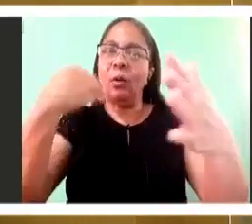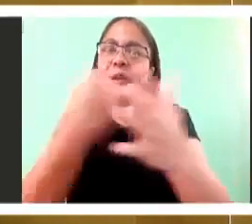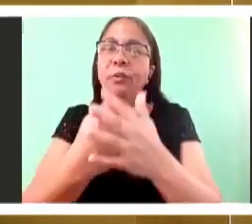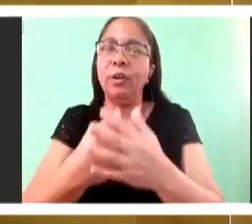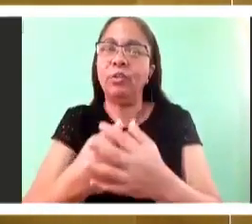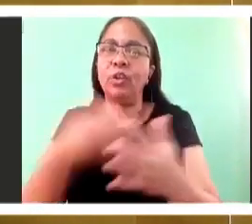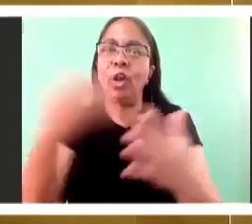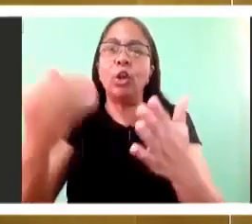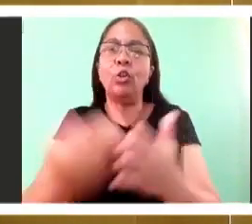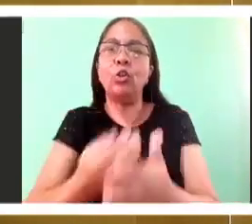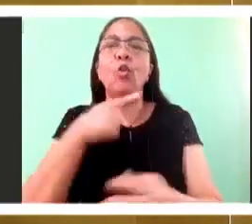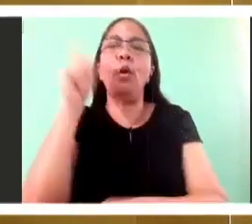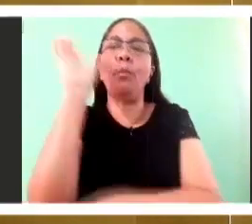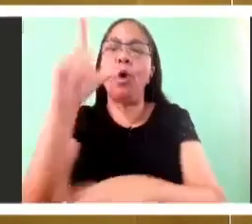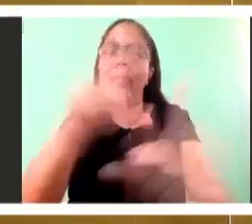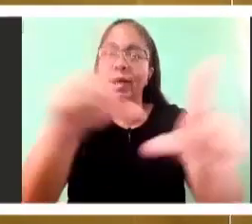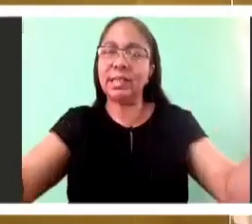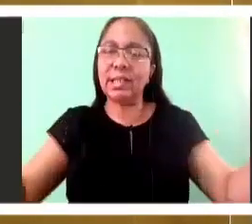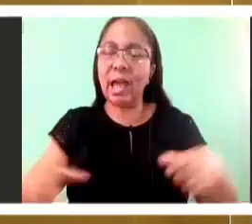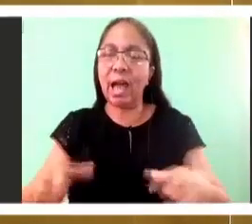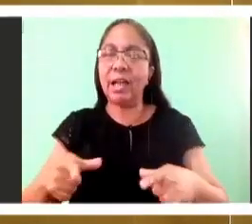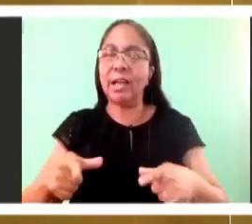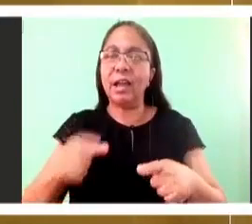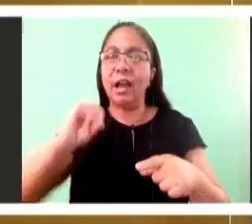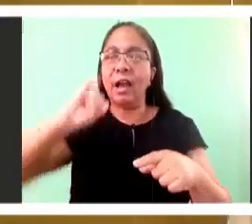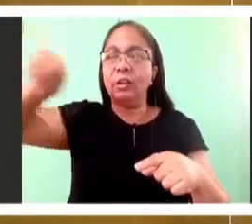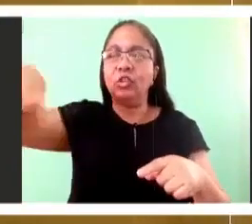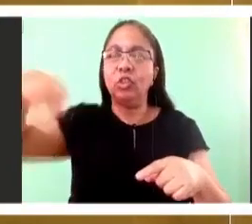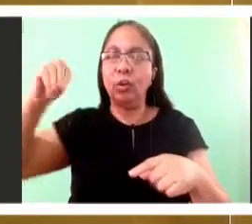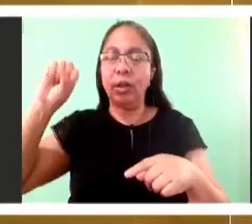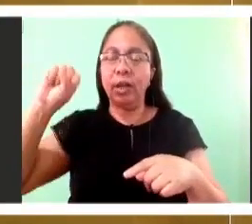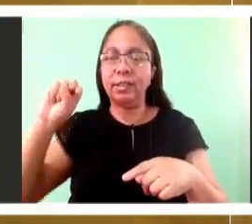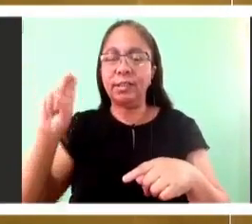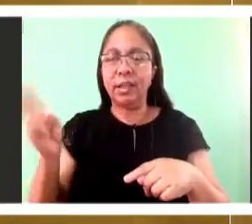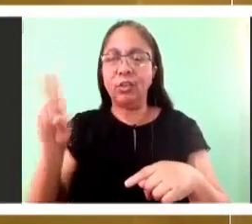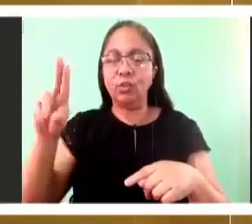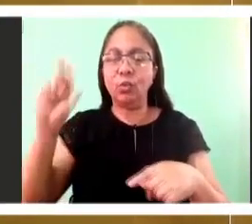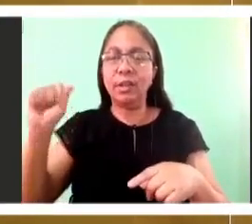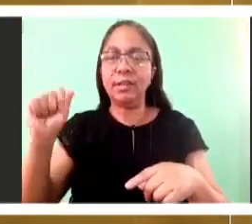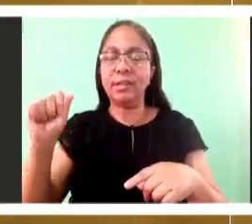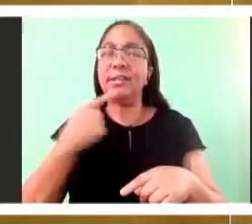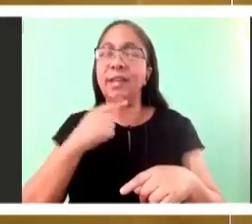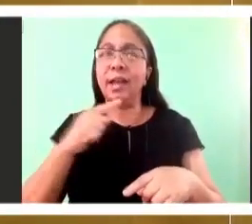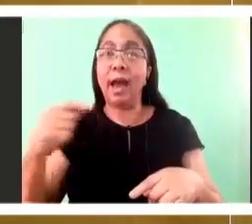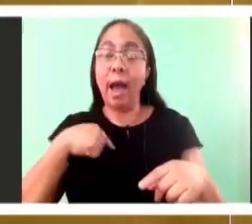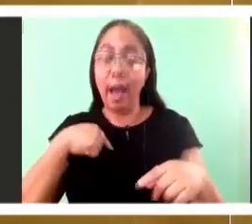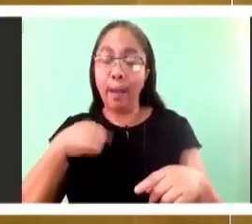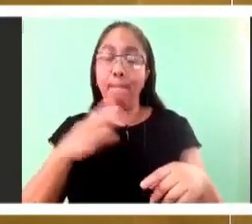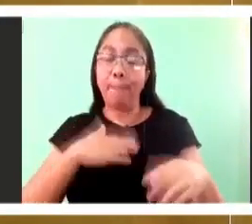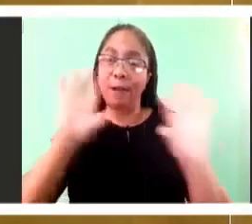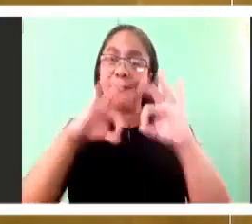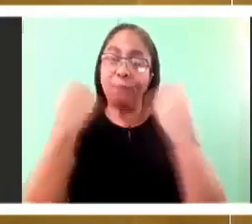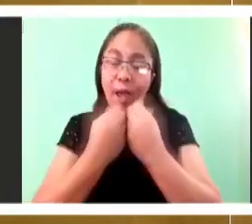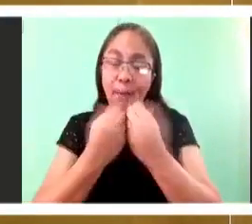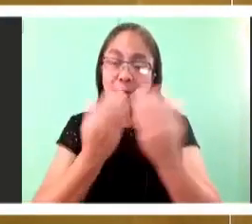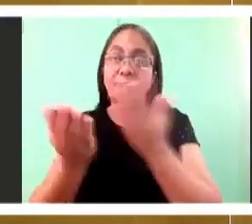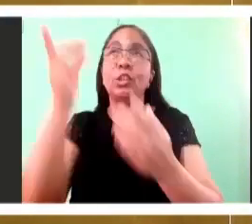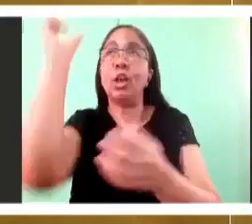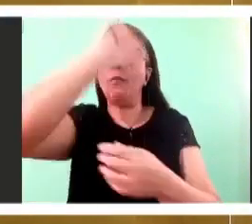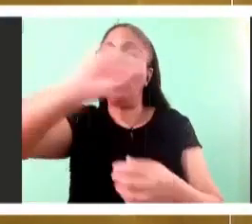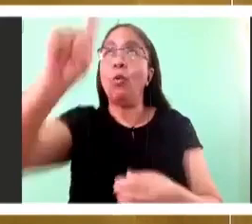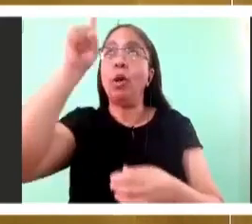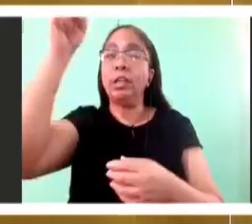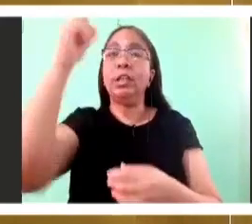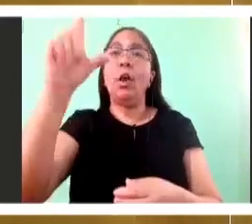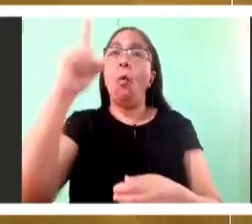God I will serve. And Peter is saying as for me and for us the twelve we will serve the Lord because you have the words of